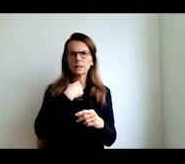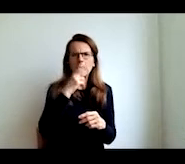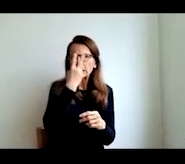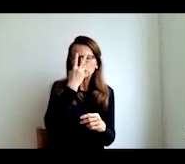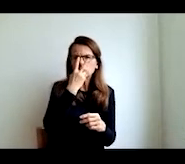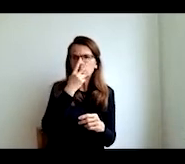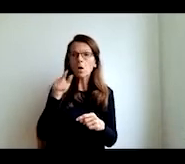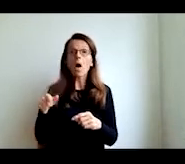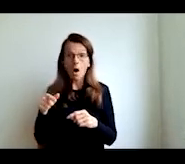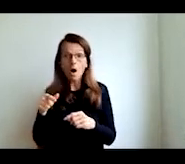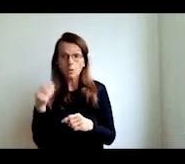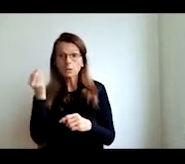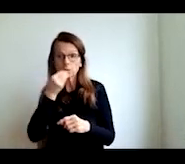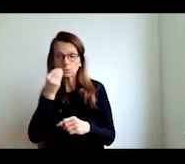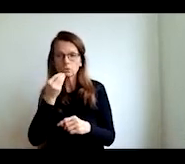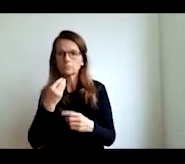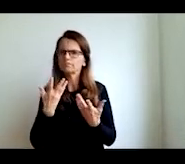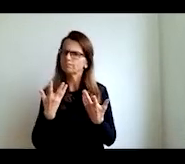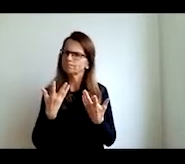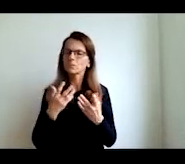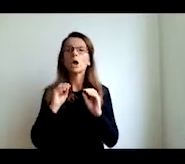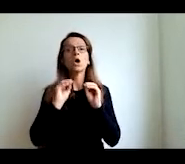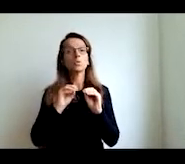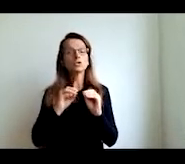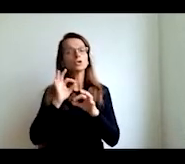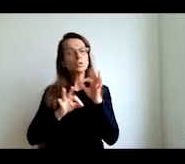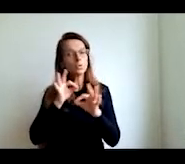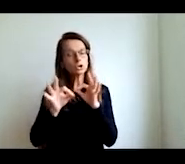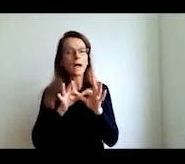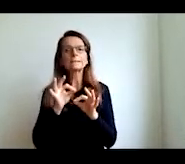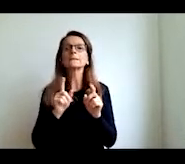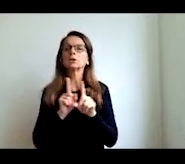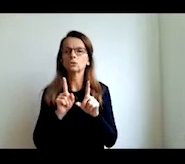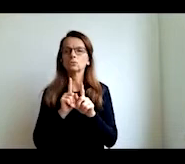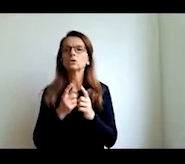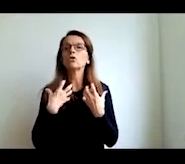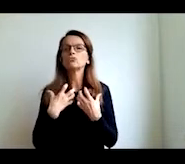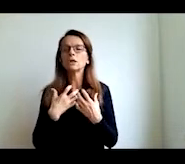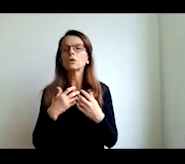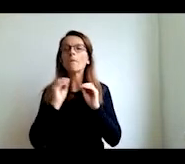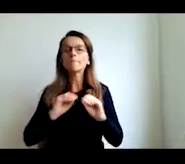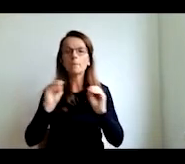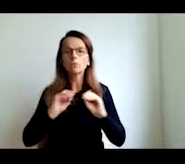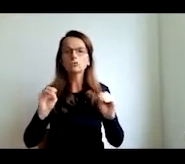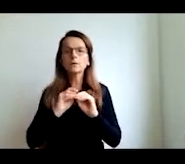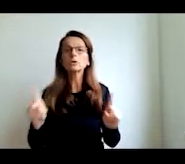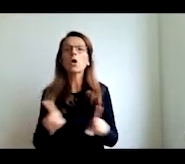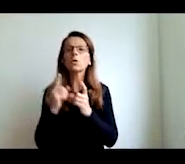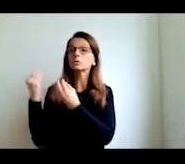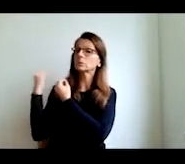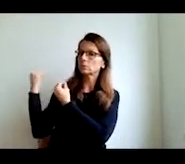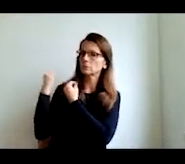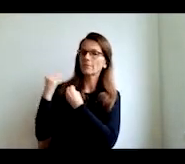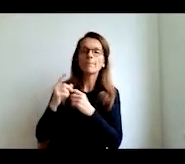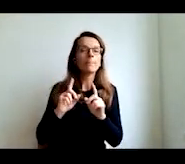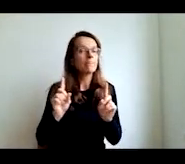more likely to teach how they were taught than how they were taught to teach them and as a policy maker